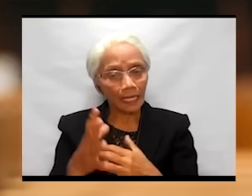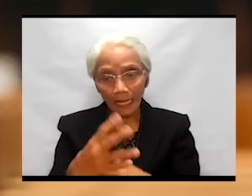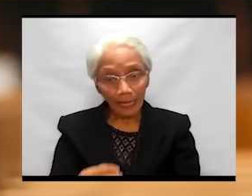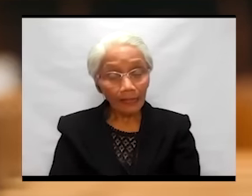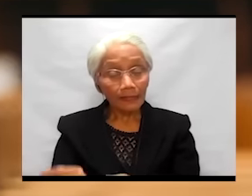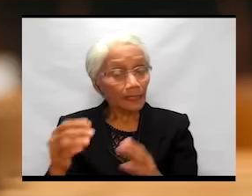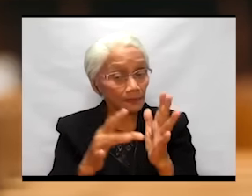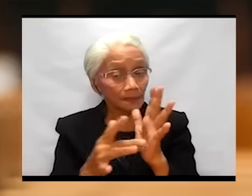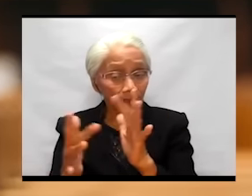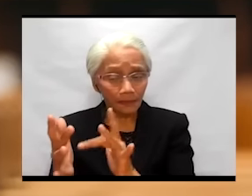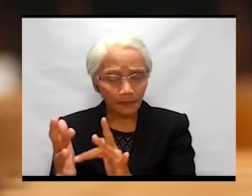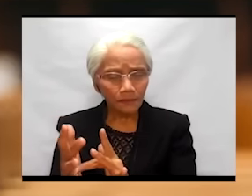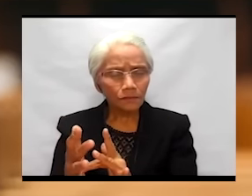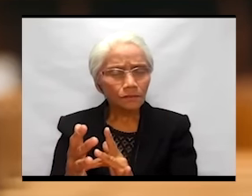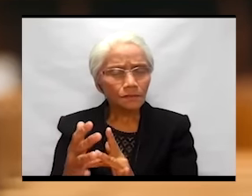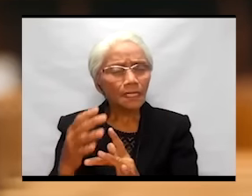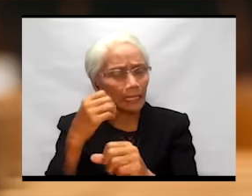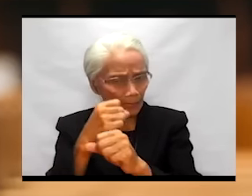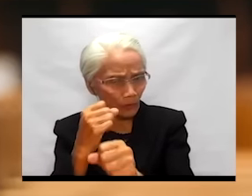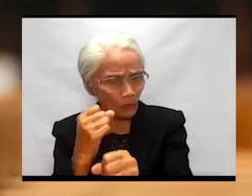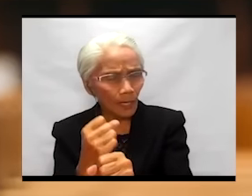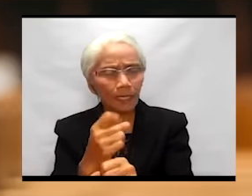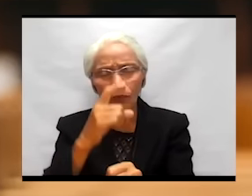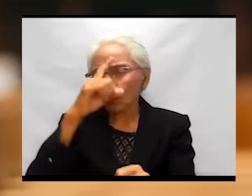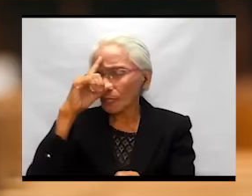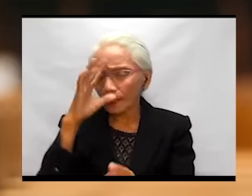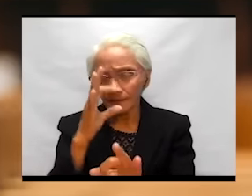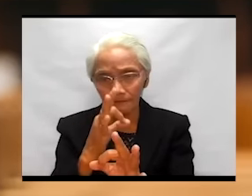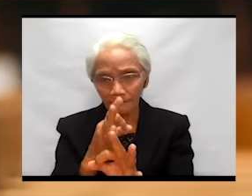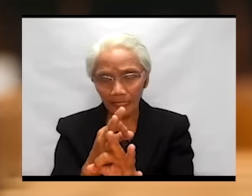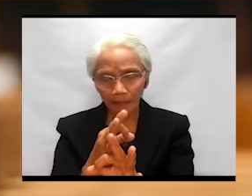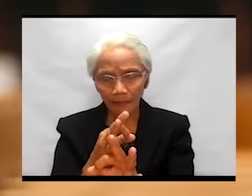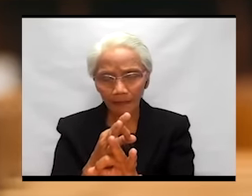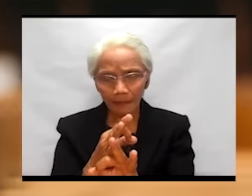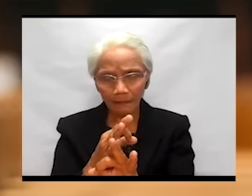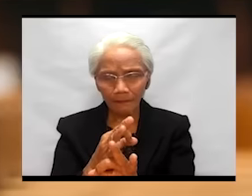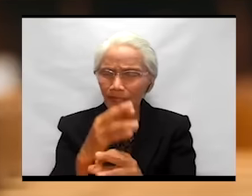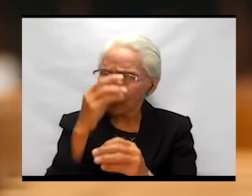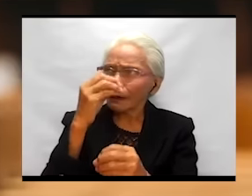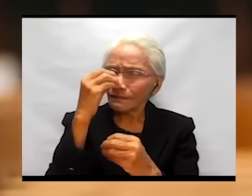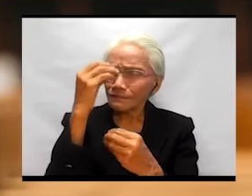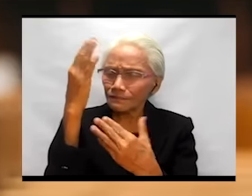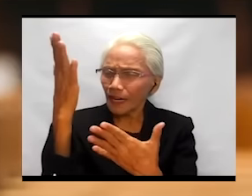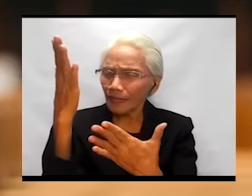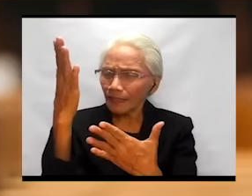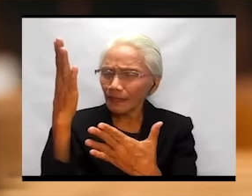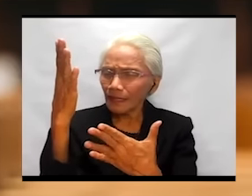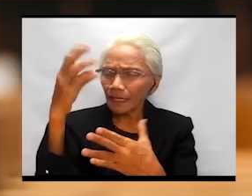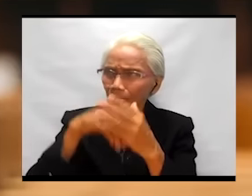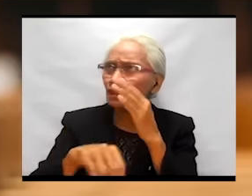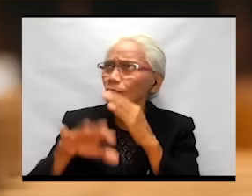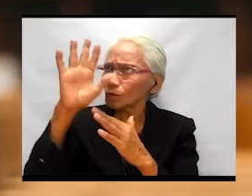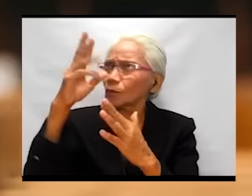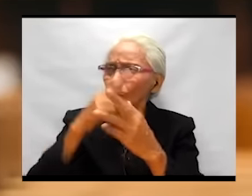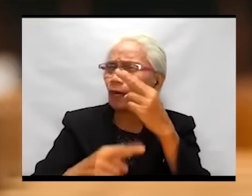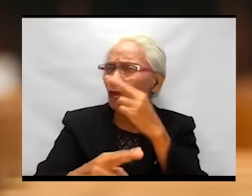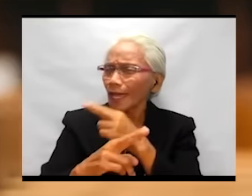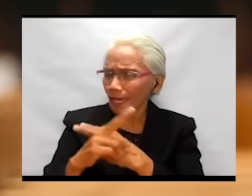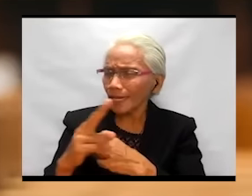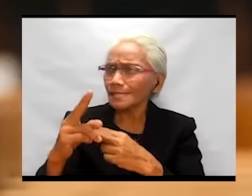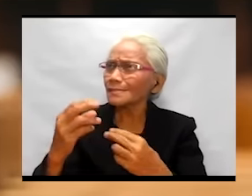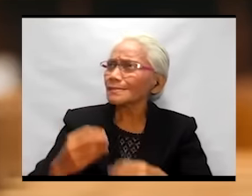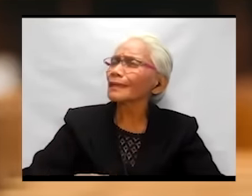and this Jesus did in faith. Father, into your hands I commend my spirit.